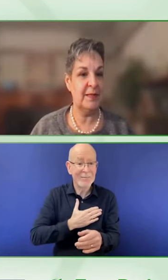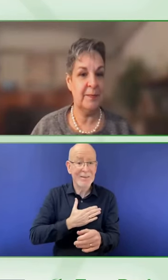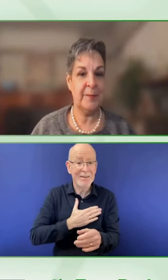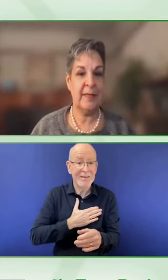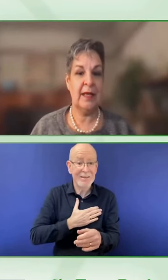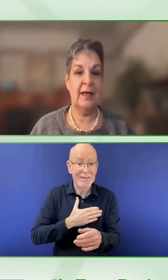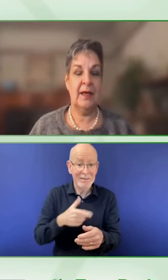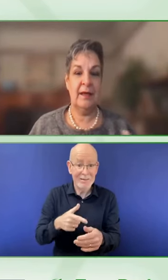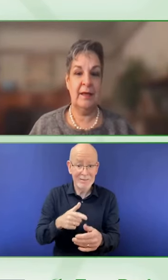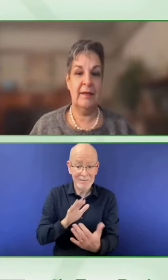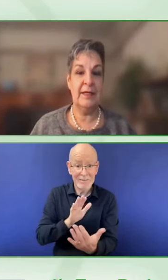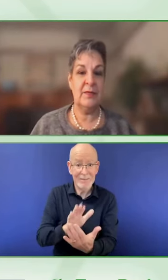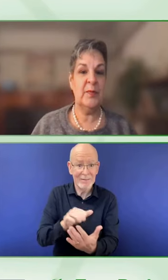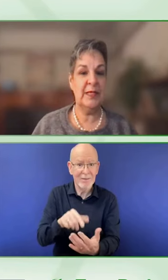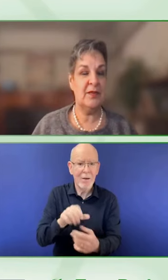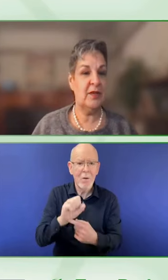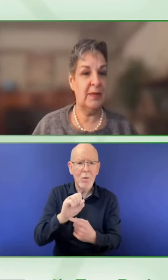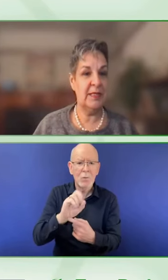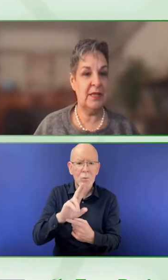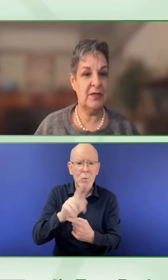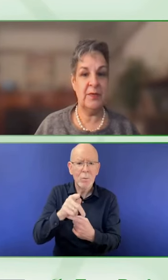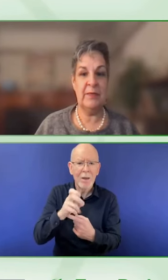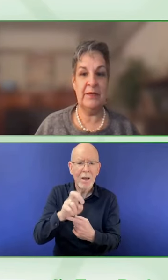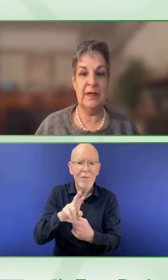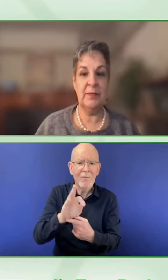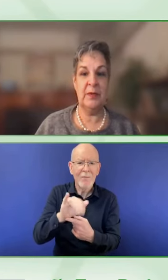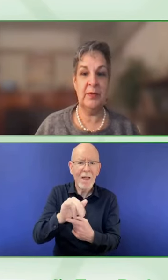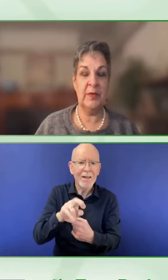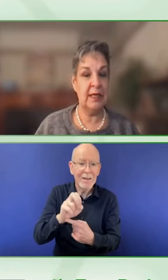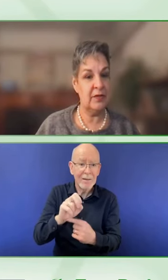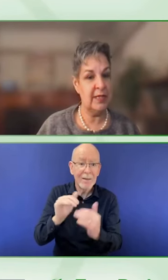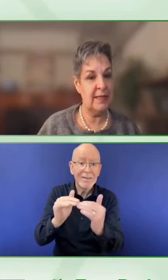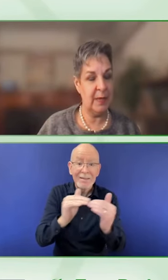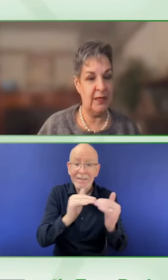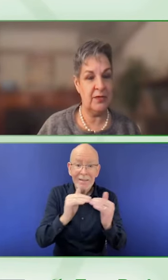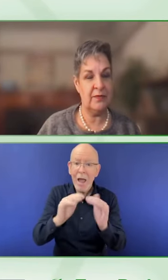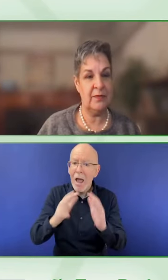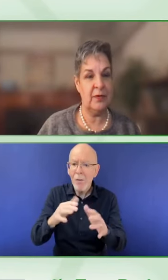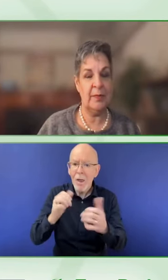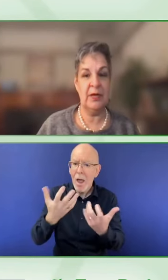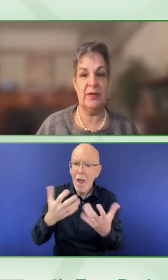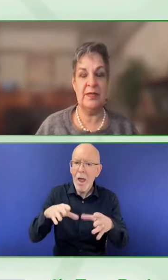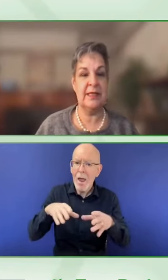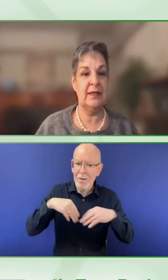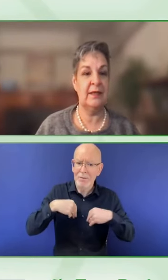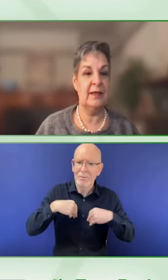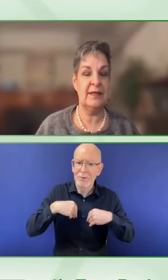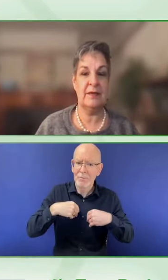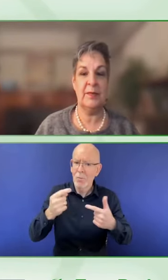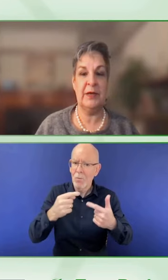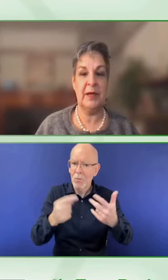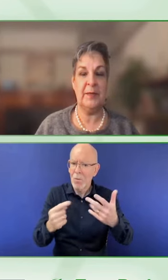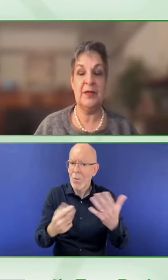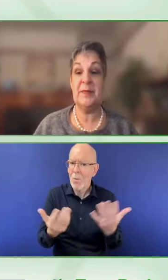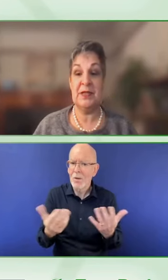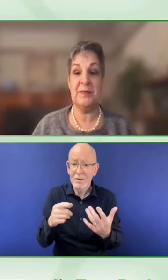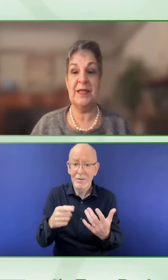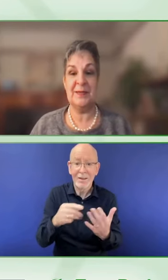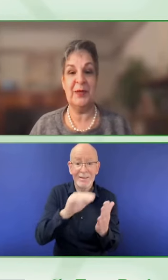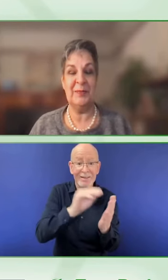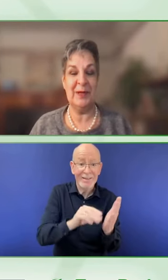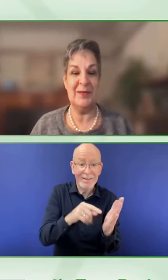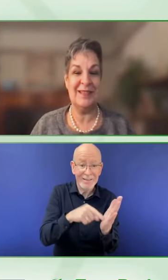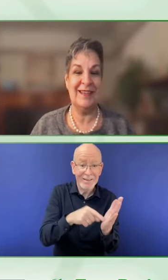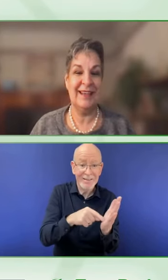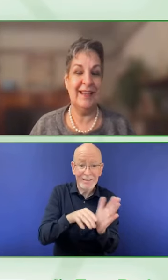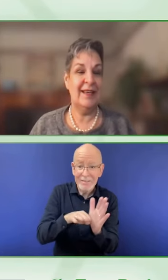of development. This robust documentation we made available in both English and Spanish for our partners in South America, our Spanish